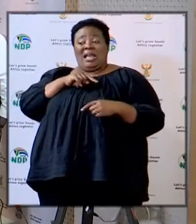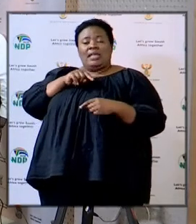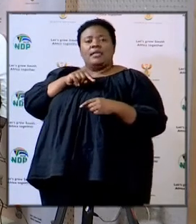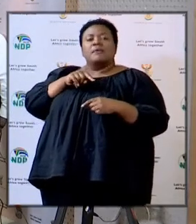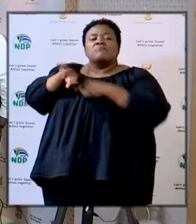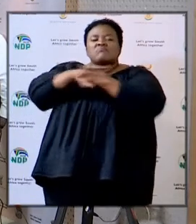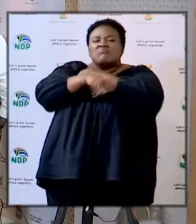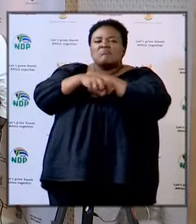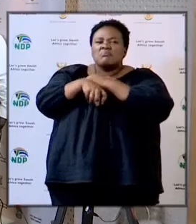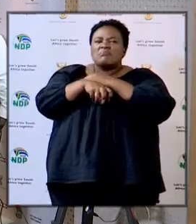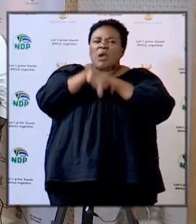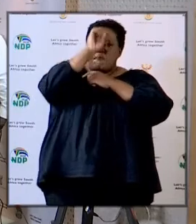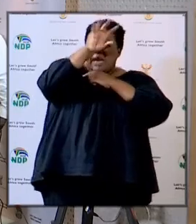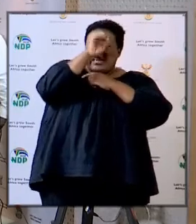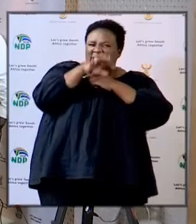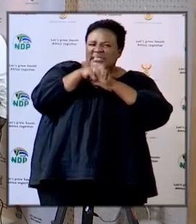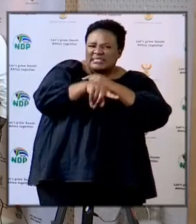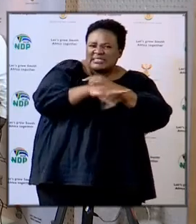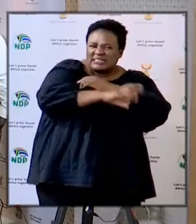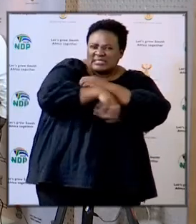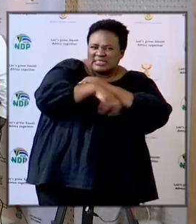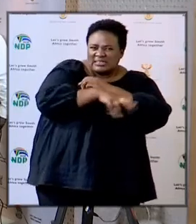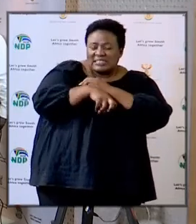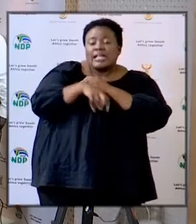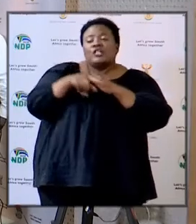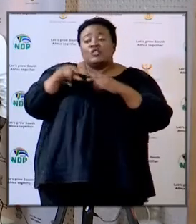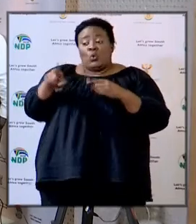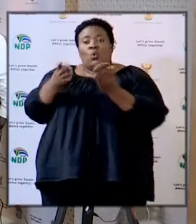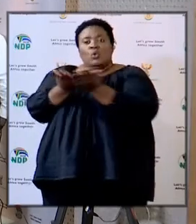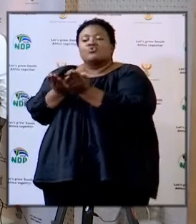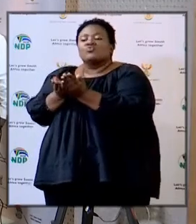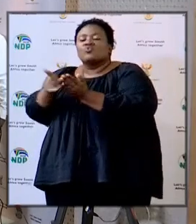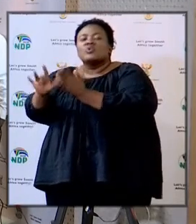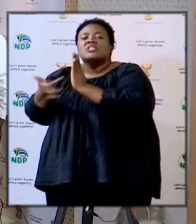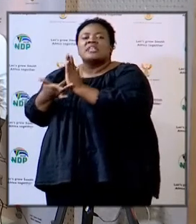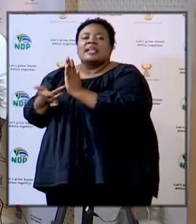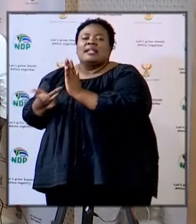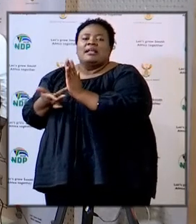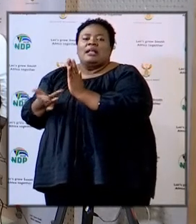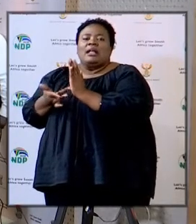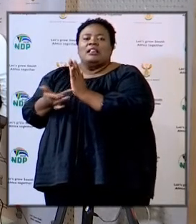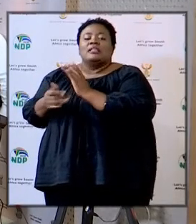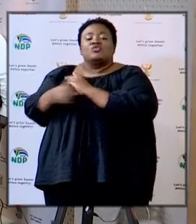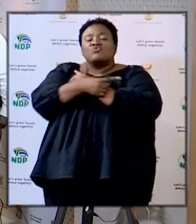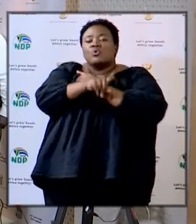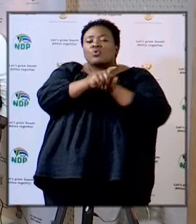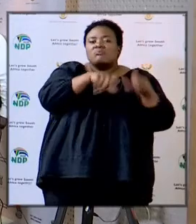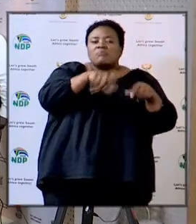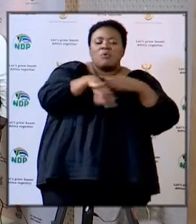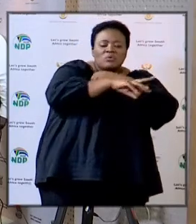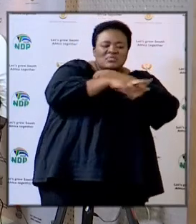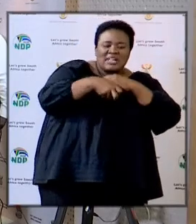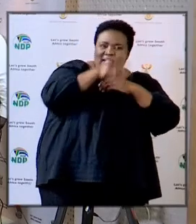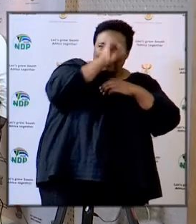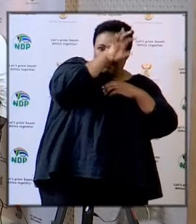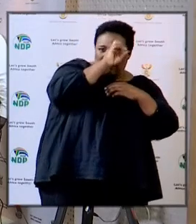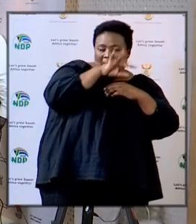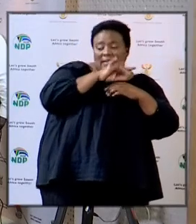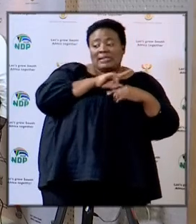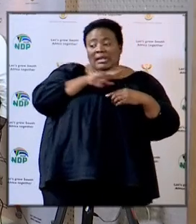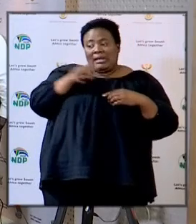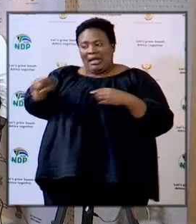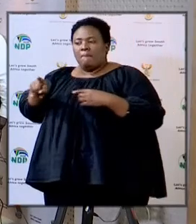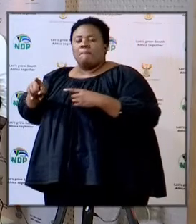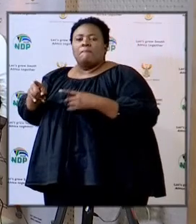school and it's got technical material that Zamasamas are utilizing they normally come and take those technical tools